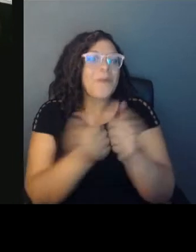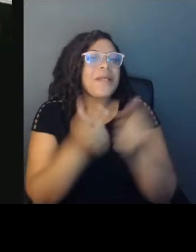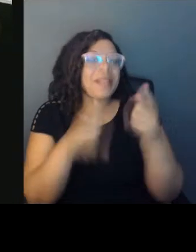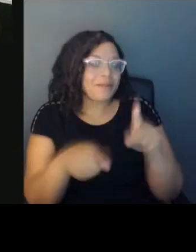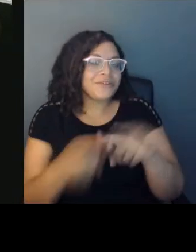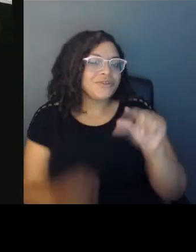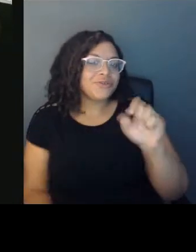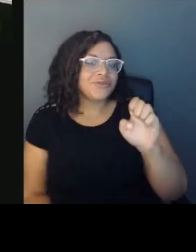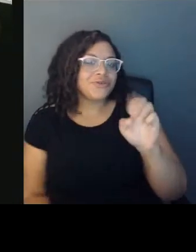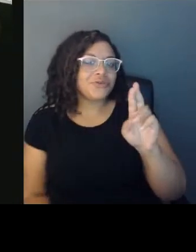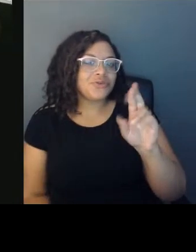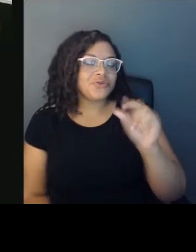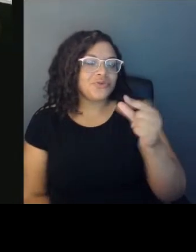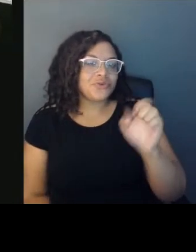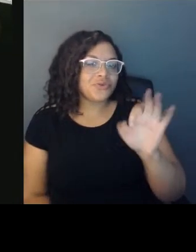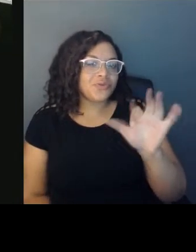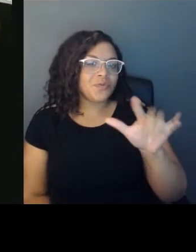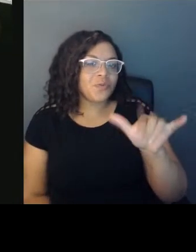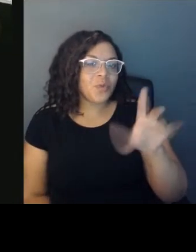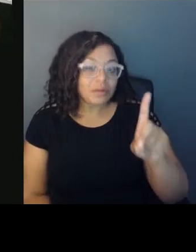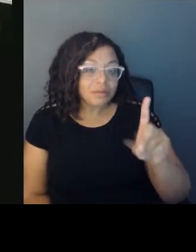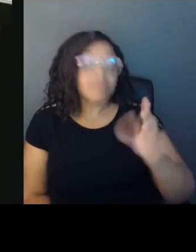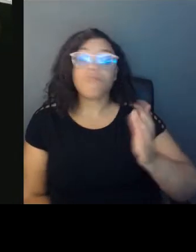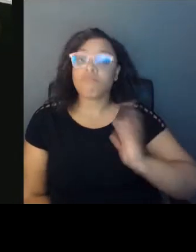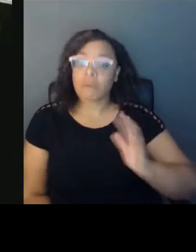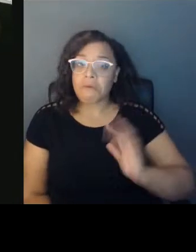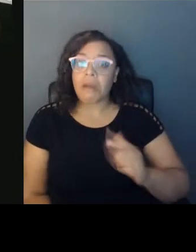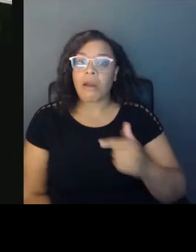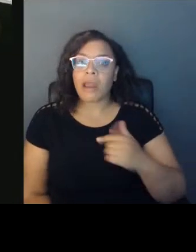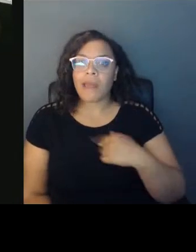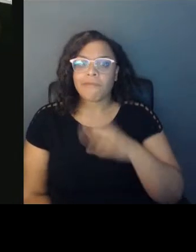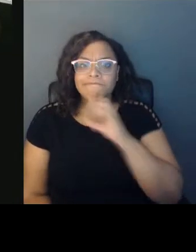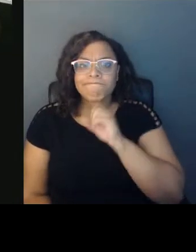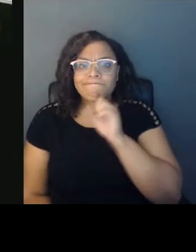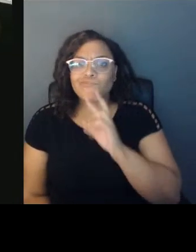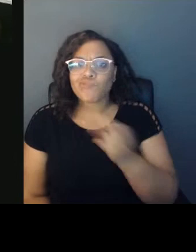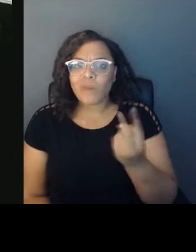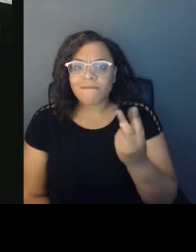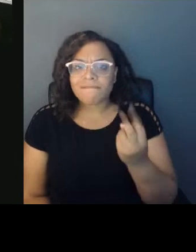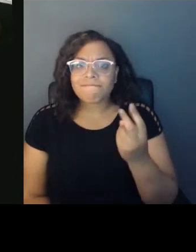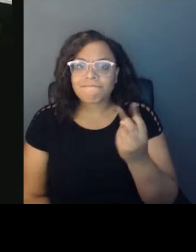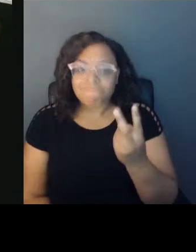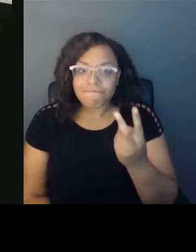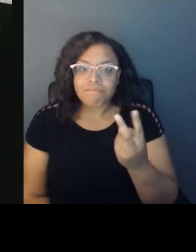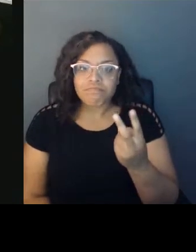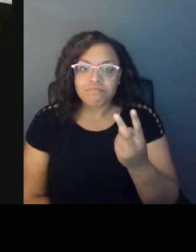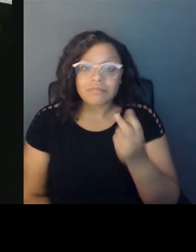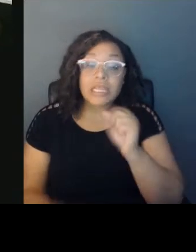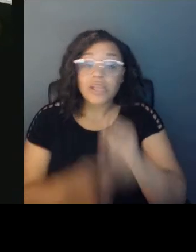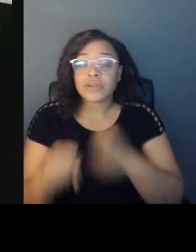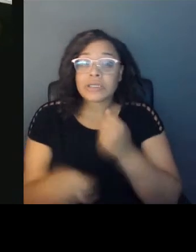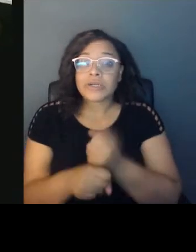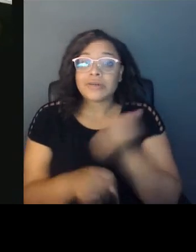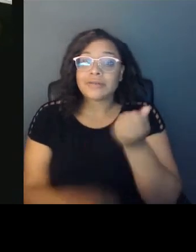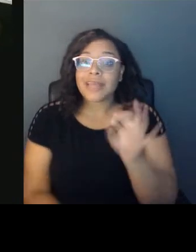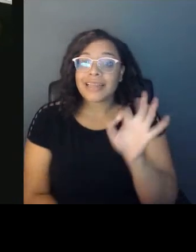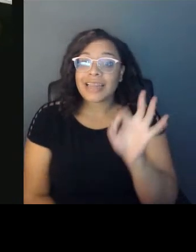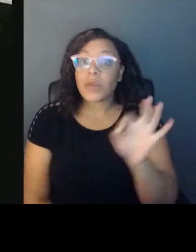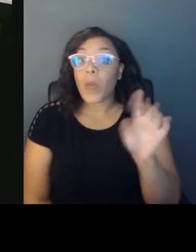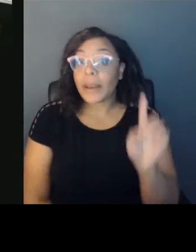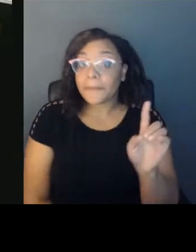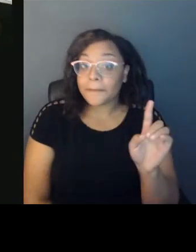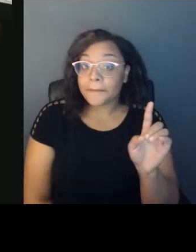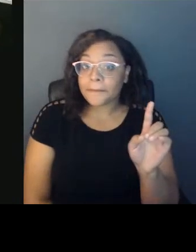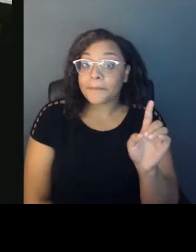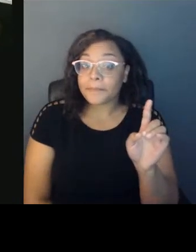12 year old in 1991, 13, excuse me,